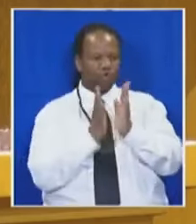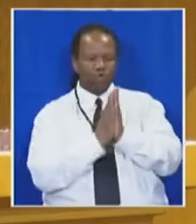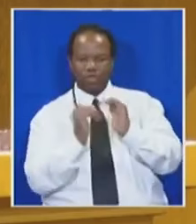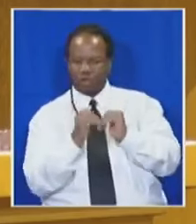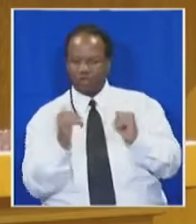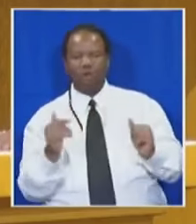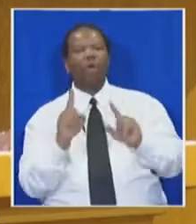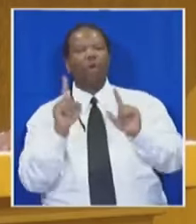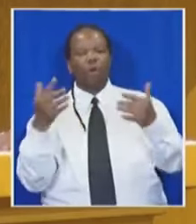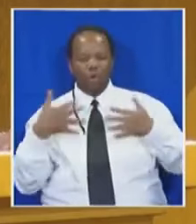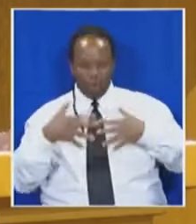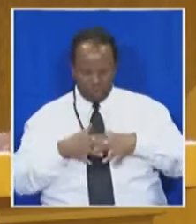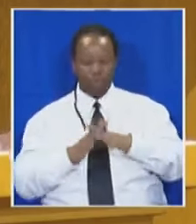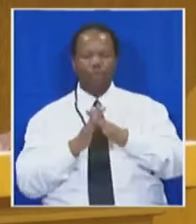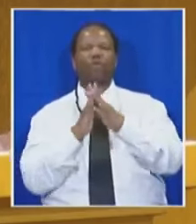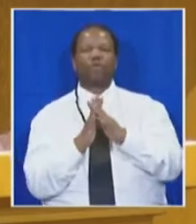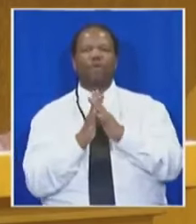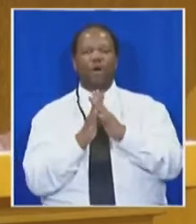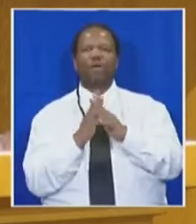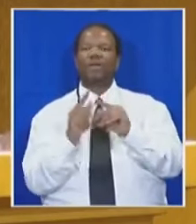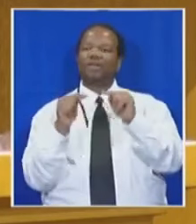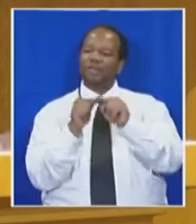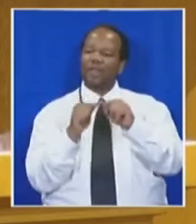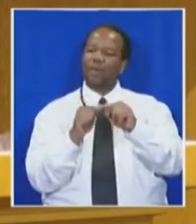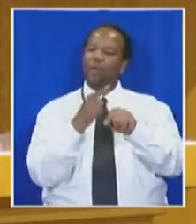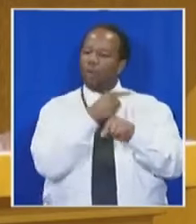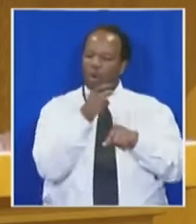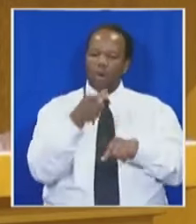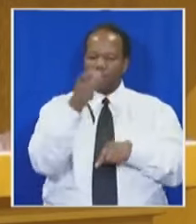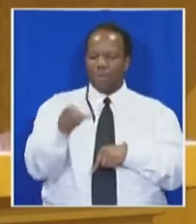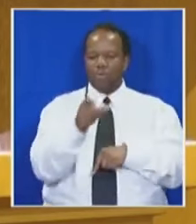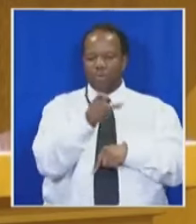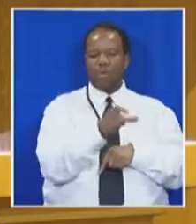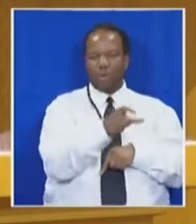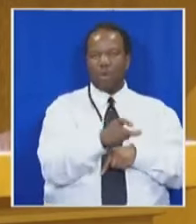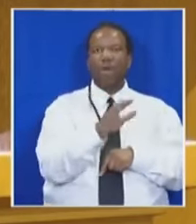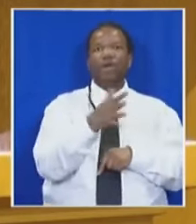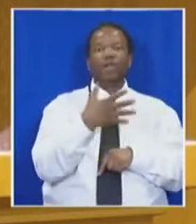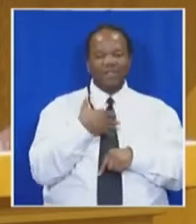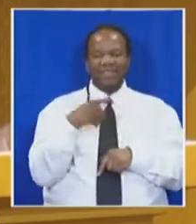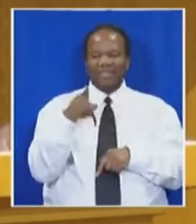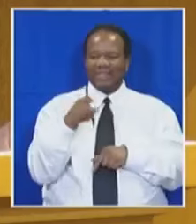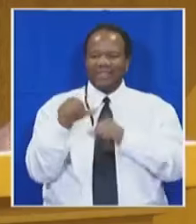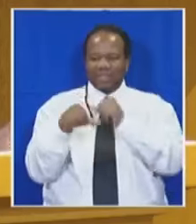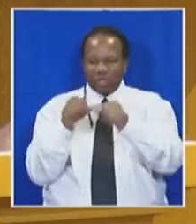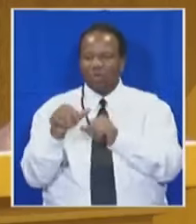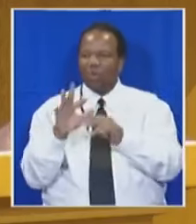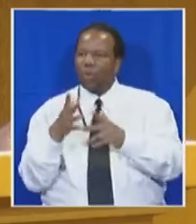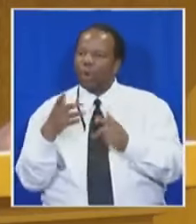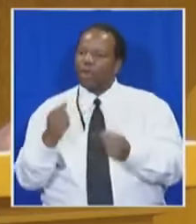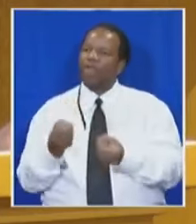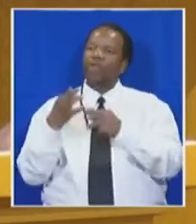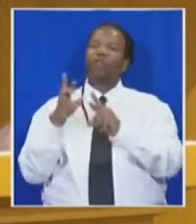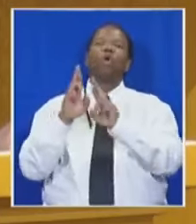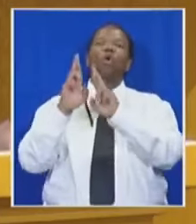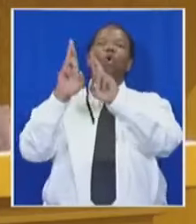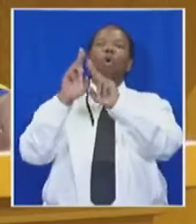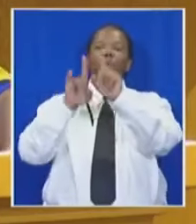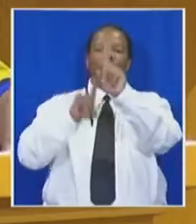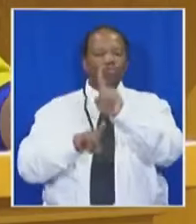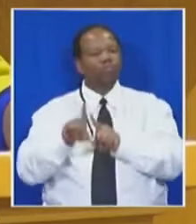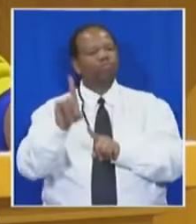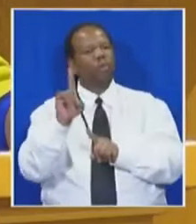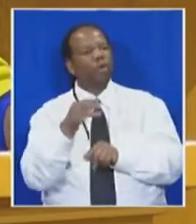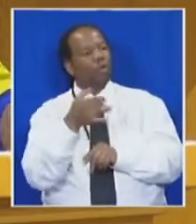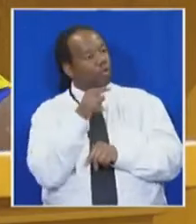be unified because we understand we are all fellow human beings. It is this generation that will become the beacon of hope to the young developing world, because you